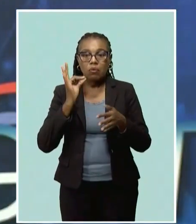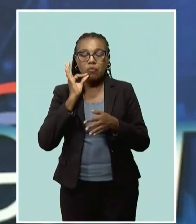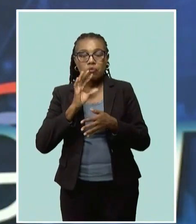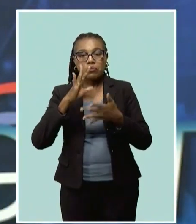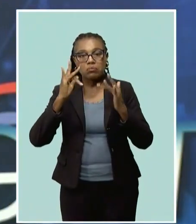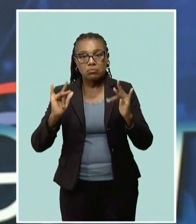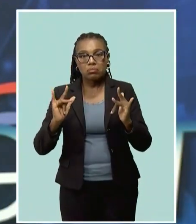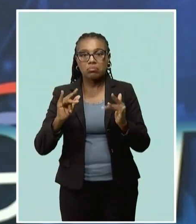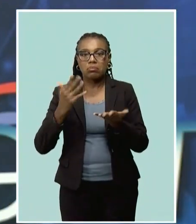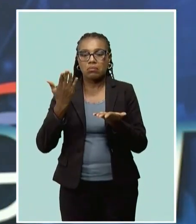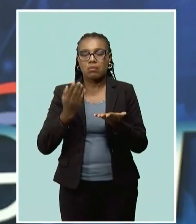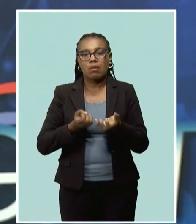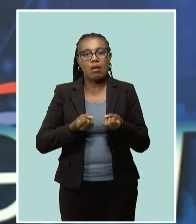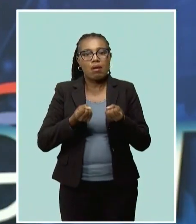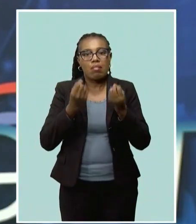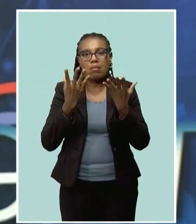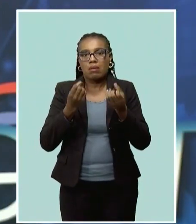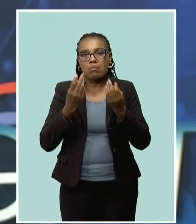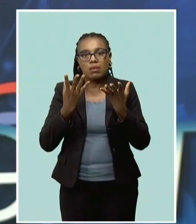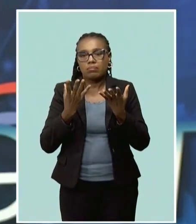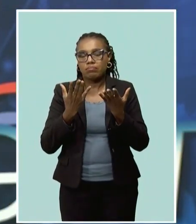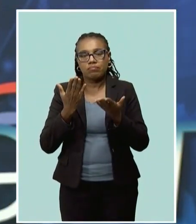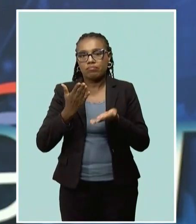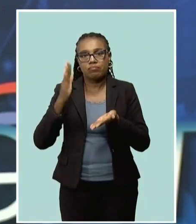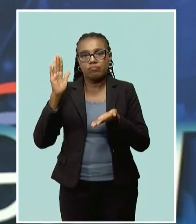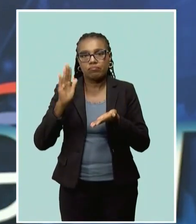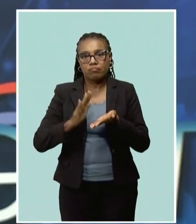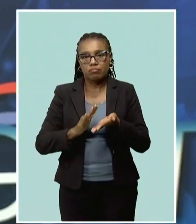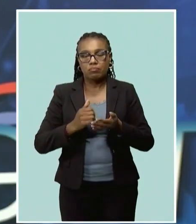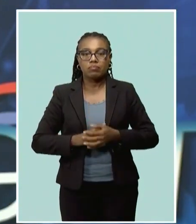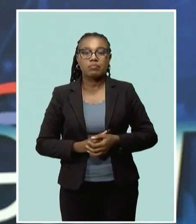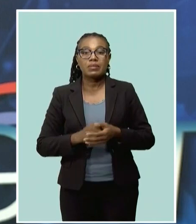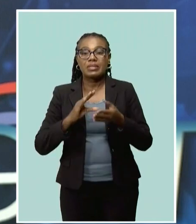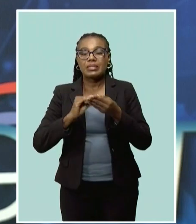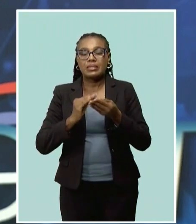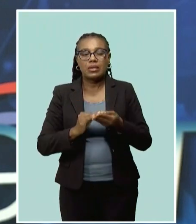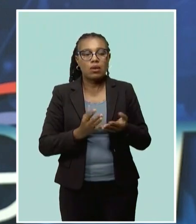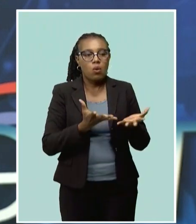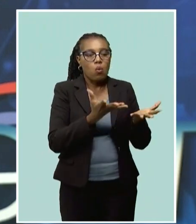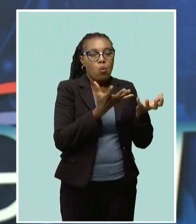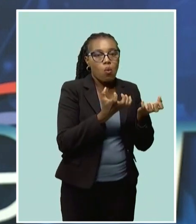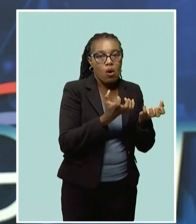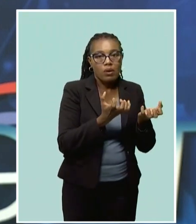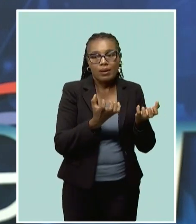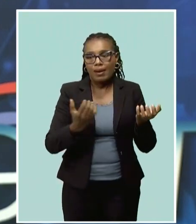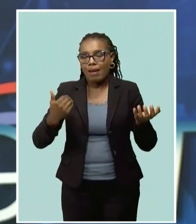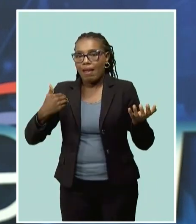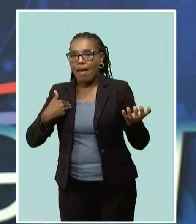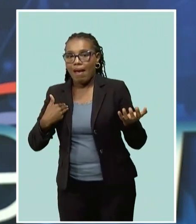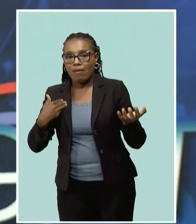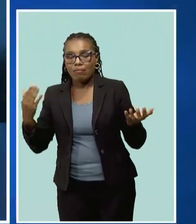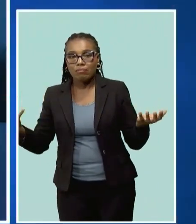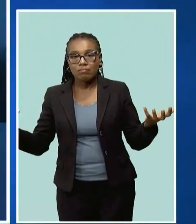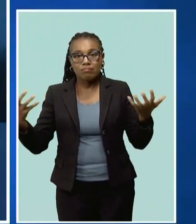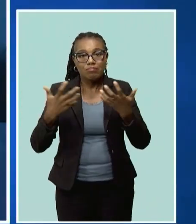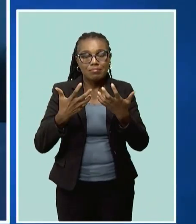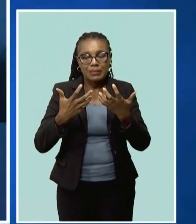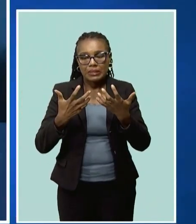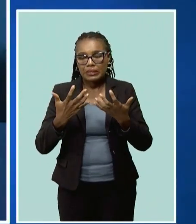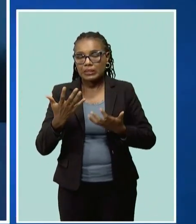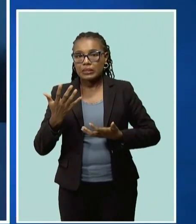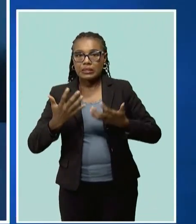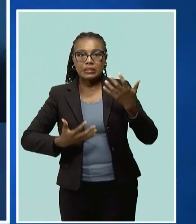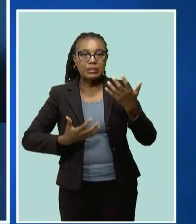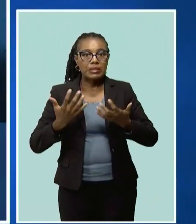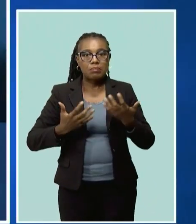Mr. Paul said the laws of demand and supply will also create rationing in the marketplace. If you